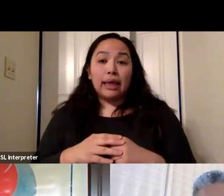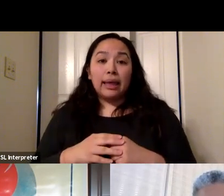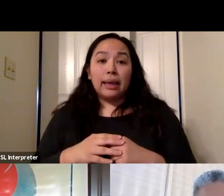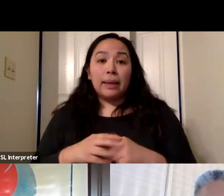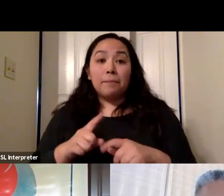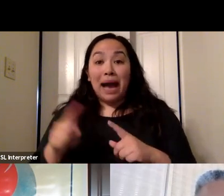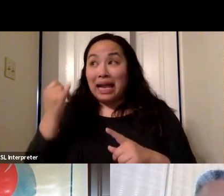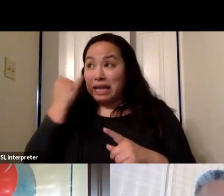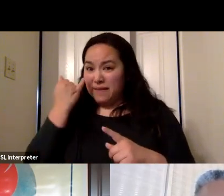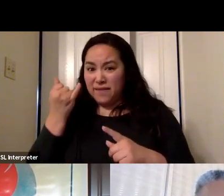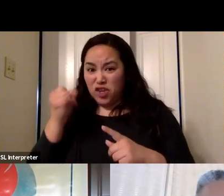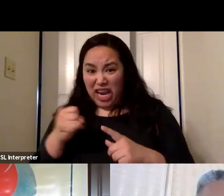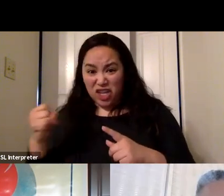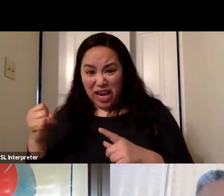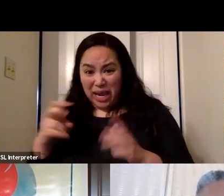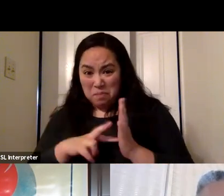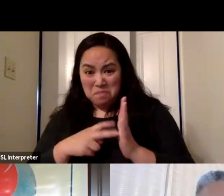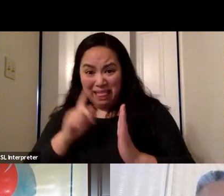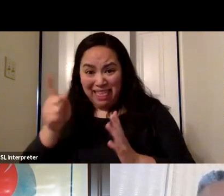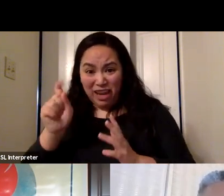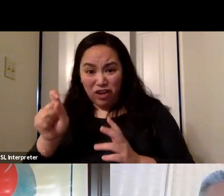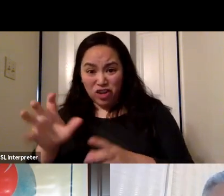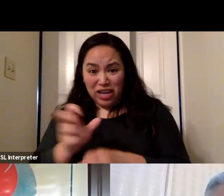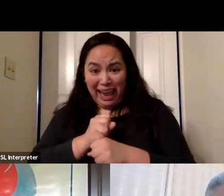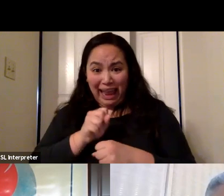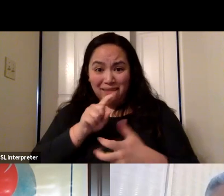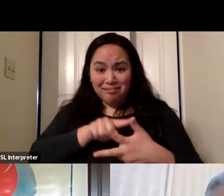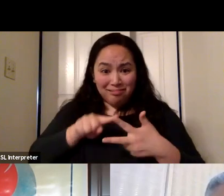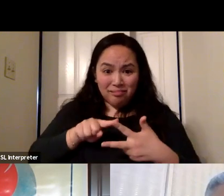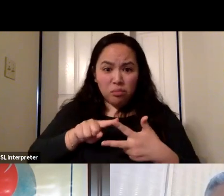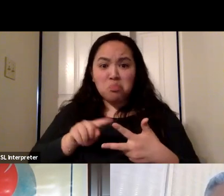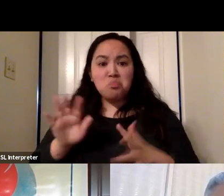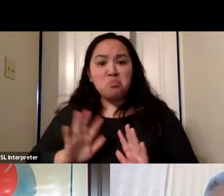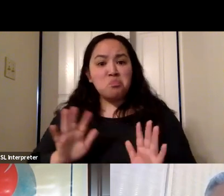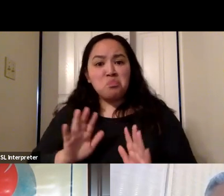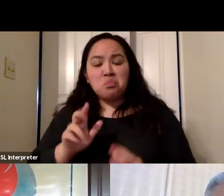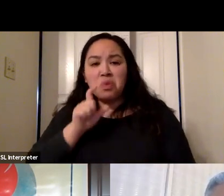one, now you need the other. That's not recommended right now. don't see any reason why you would need to do that.